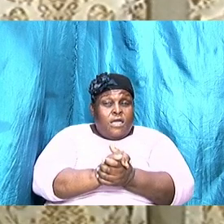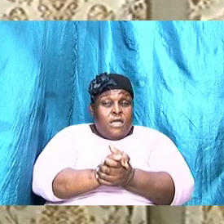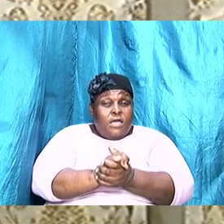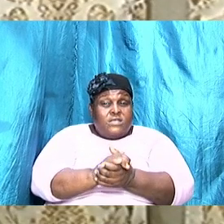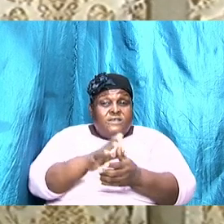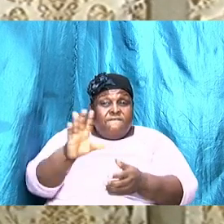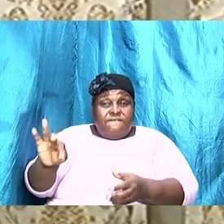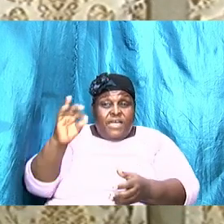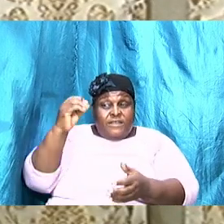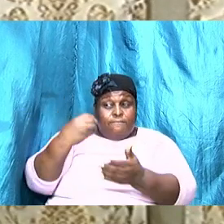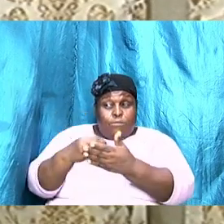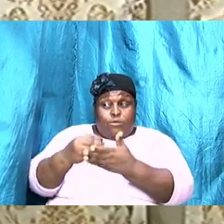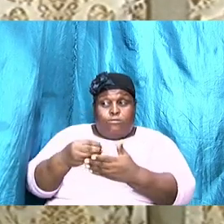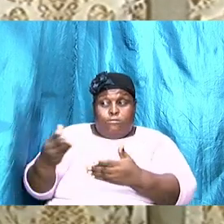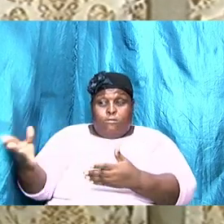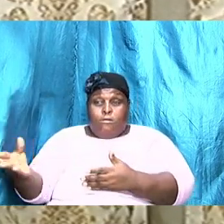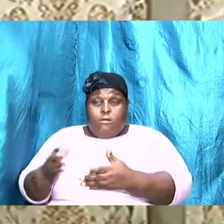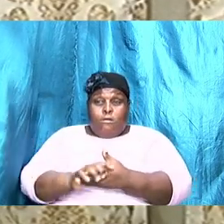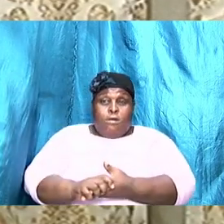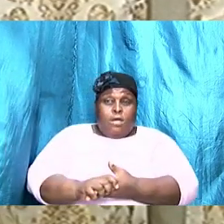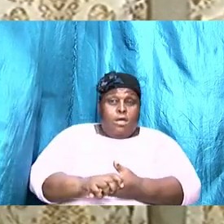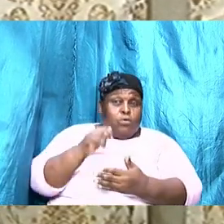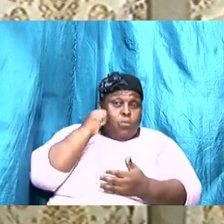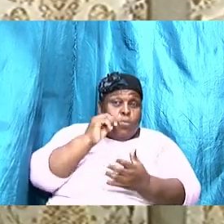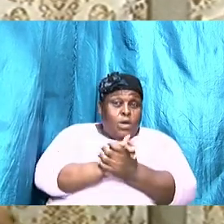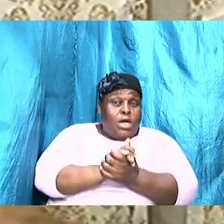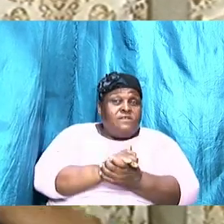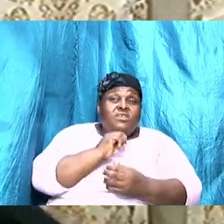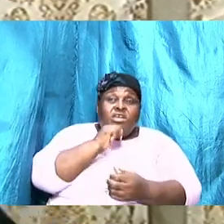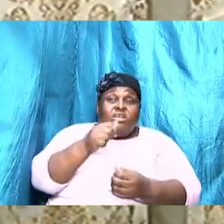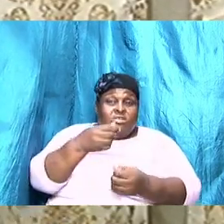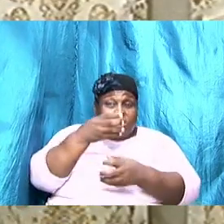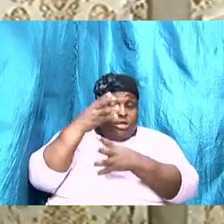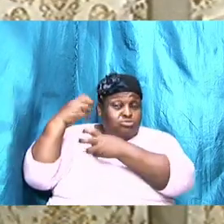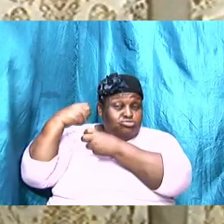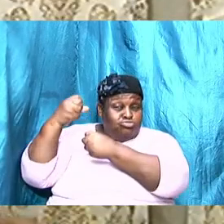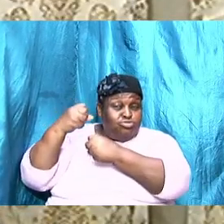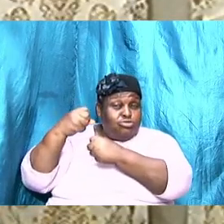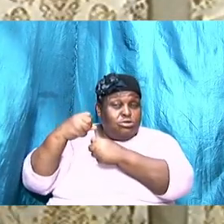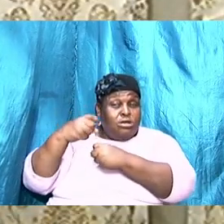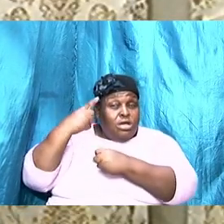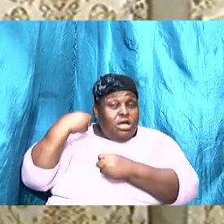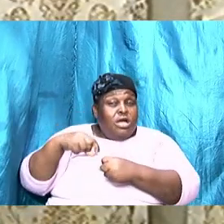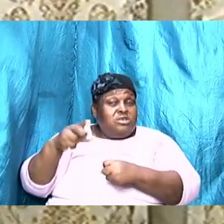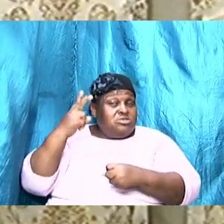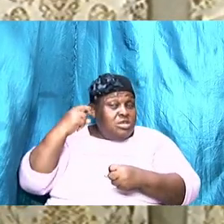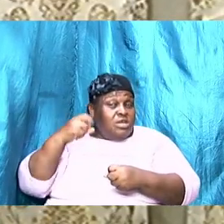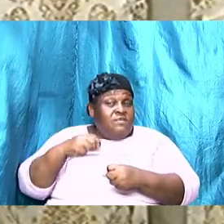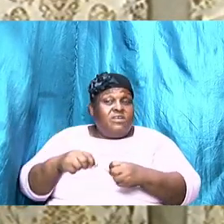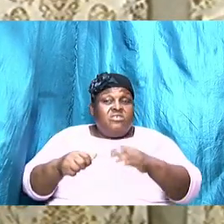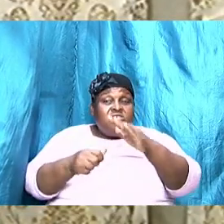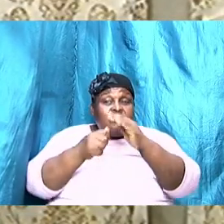here or wives distrust the husband because they hear that they have a secret account over there money